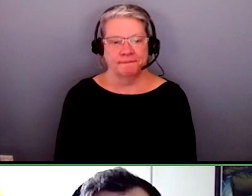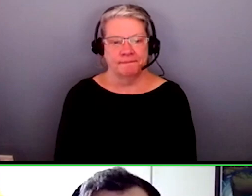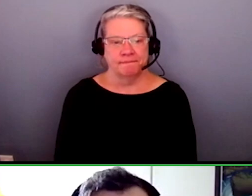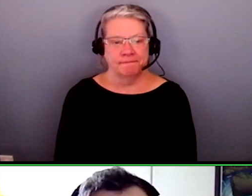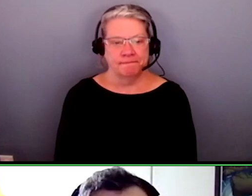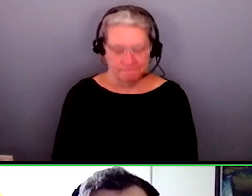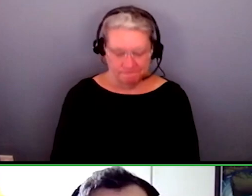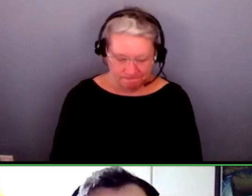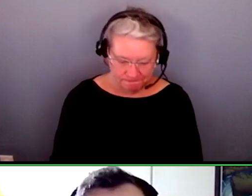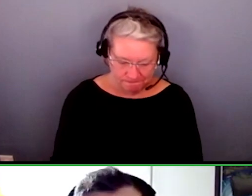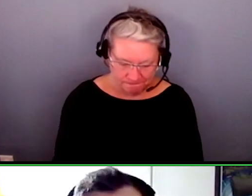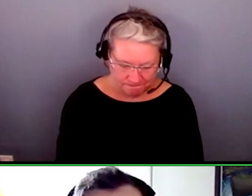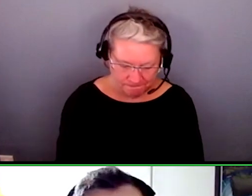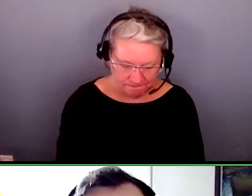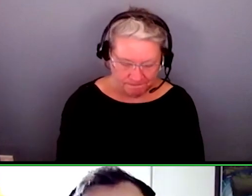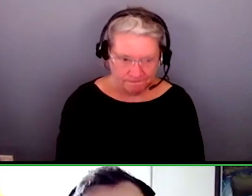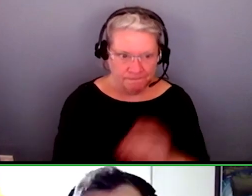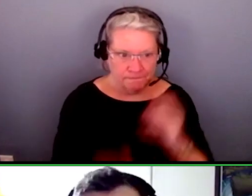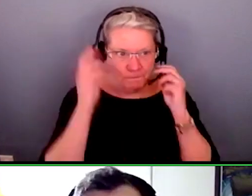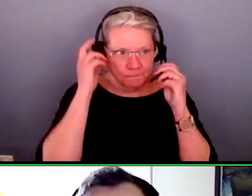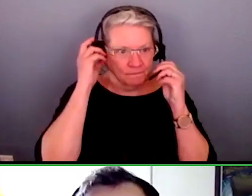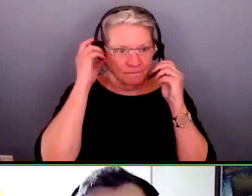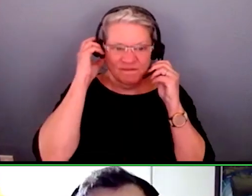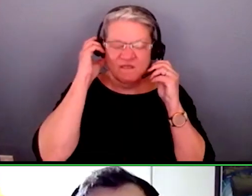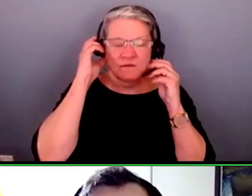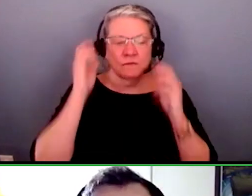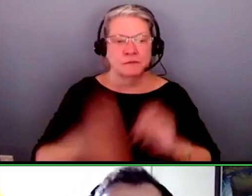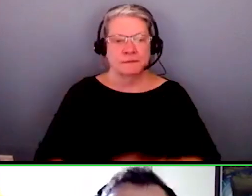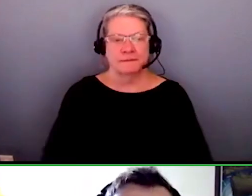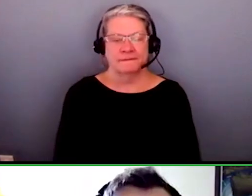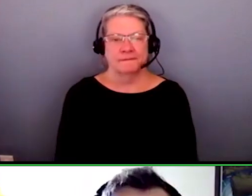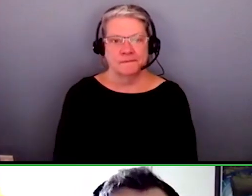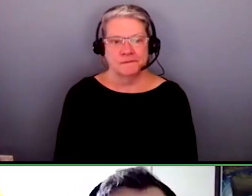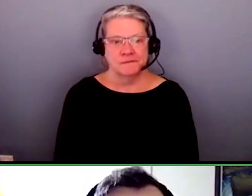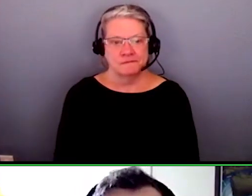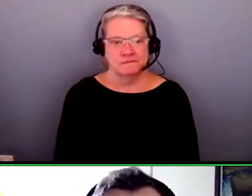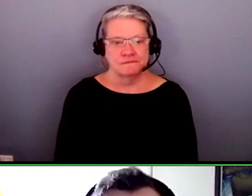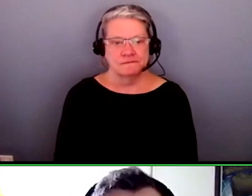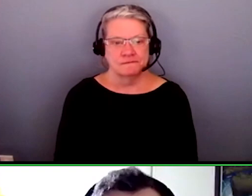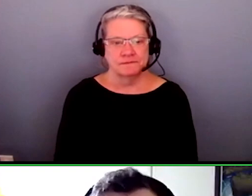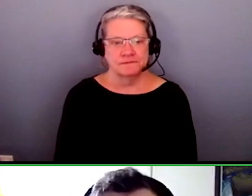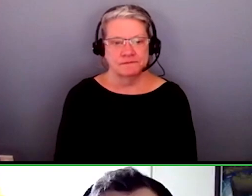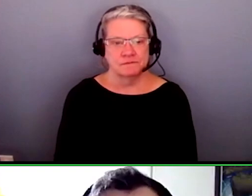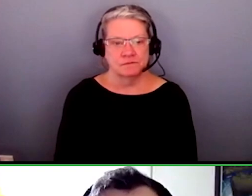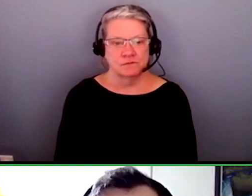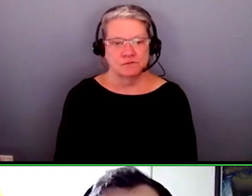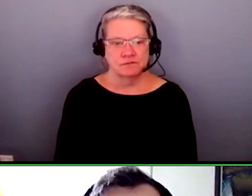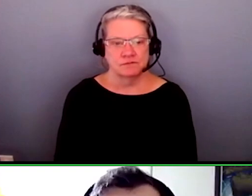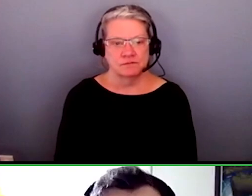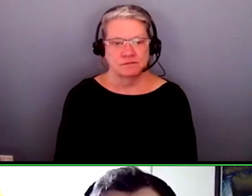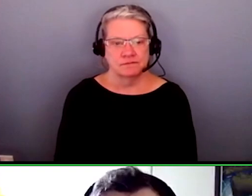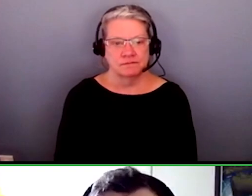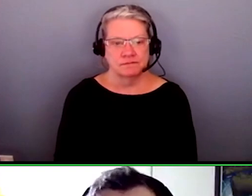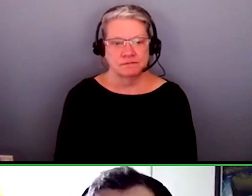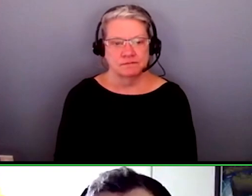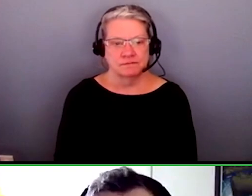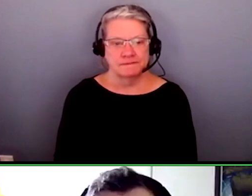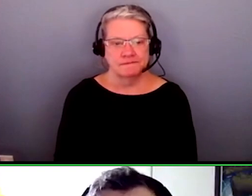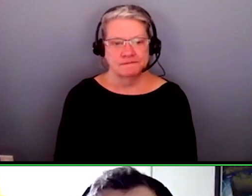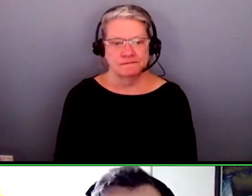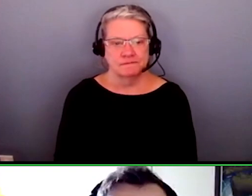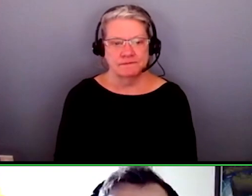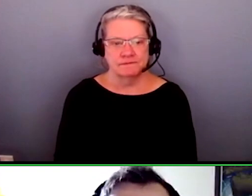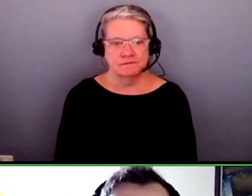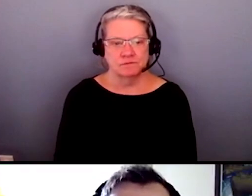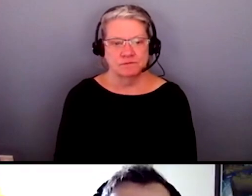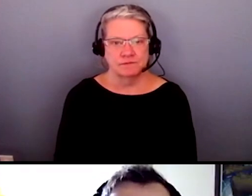somebody who is willing to at least try to work with them. As I said before, as I before, time.